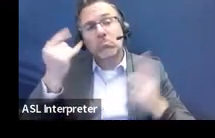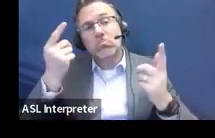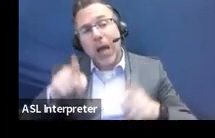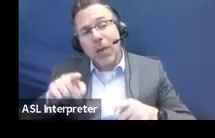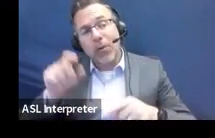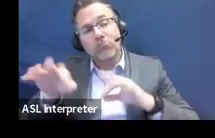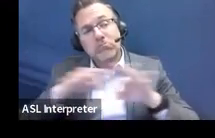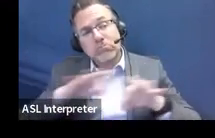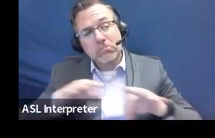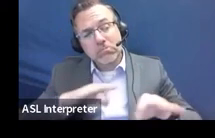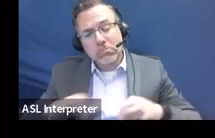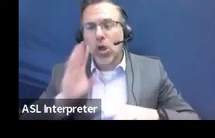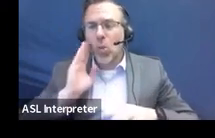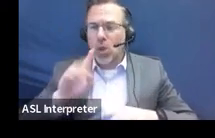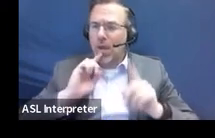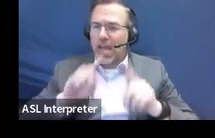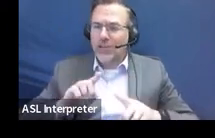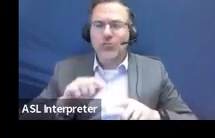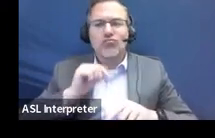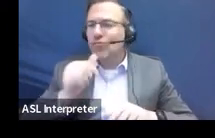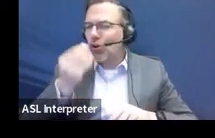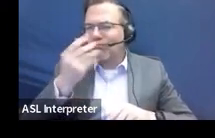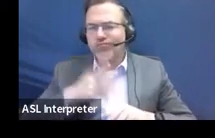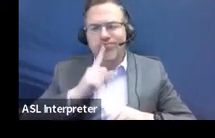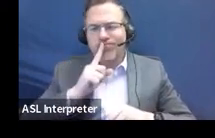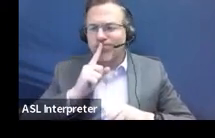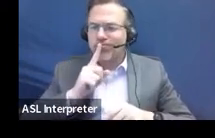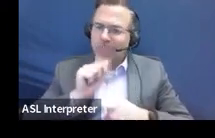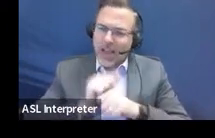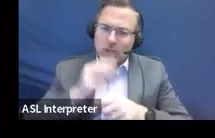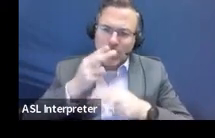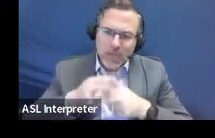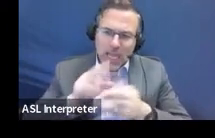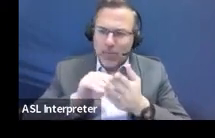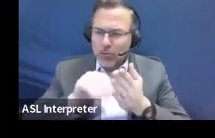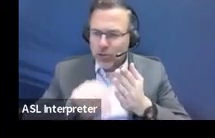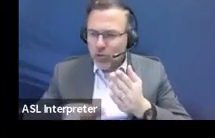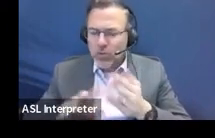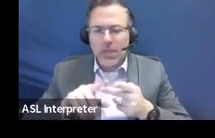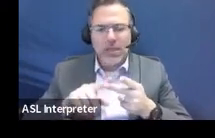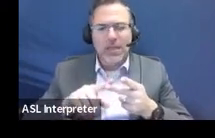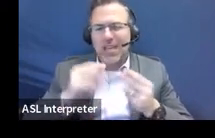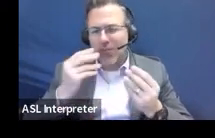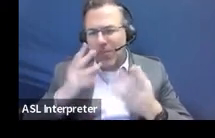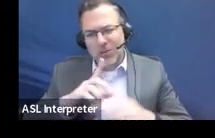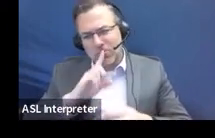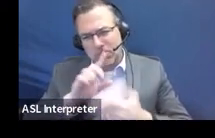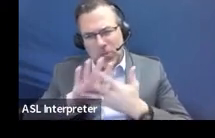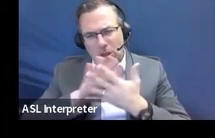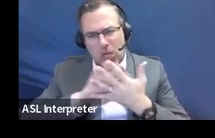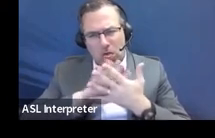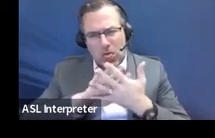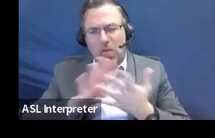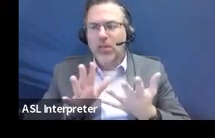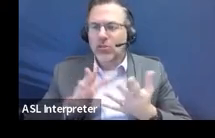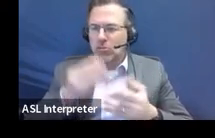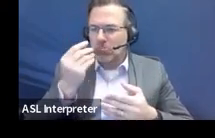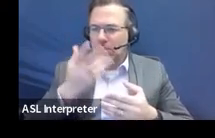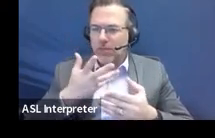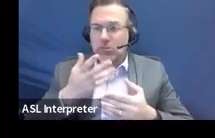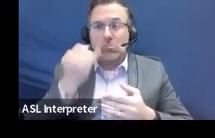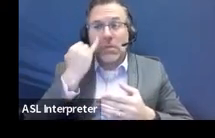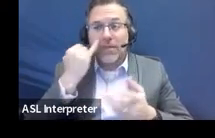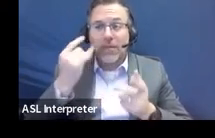Um, as long as they're hypothetical, nothing on an actual IEP, leave out student information, things like that. But yeah,